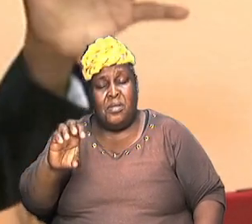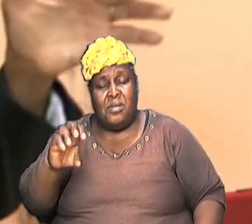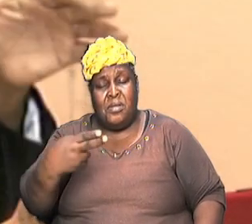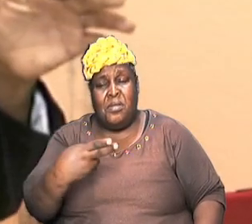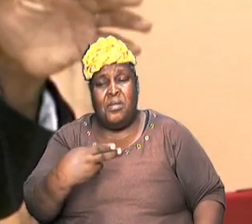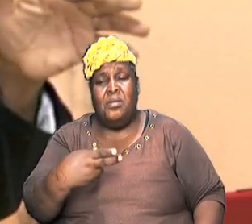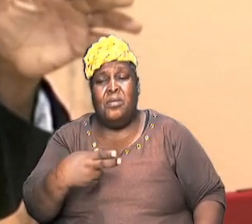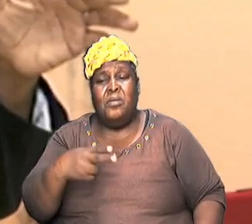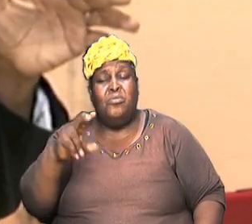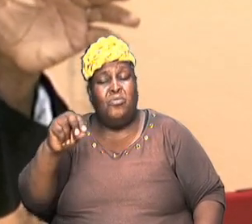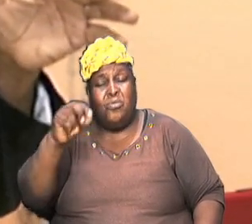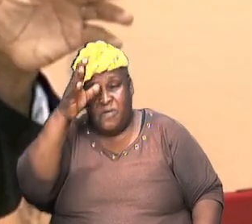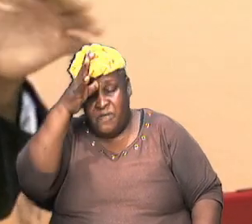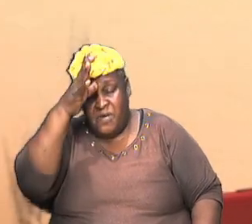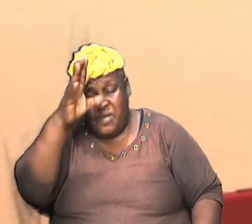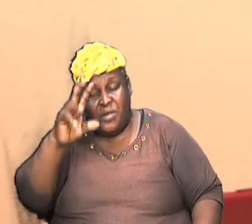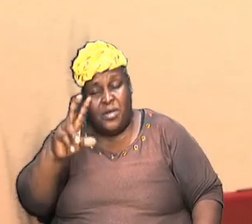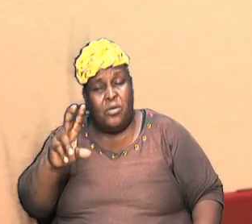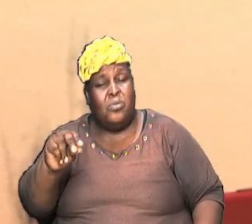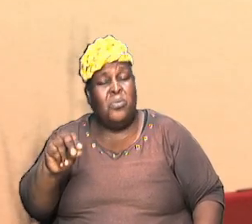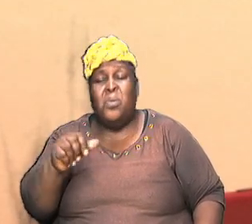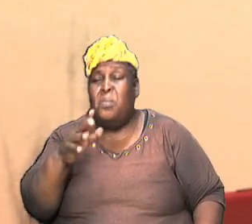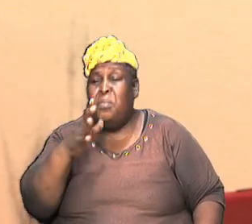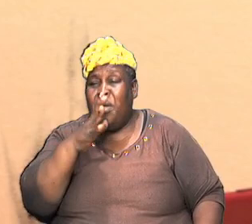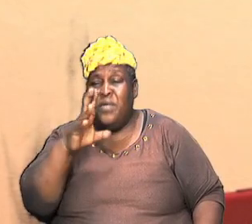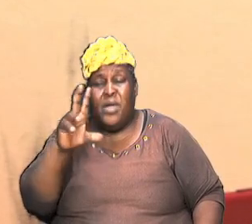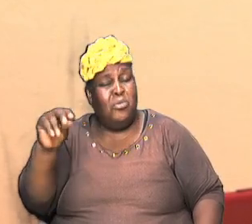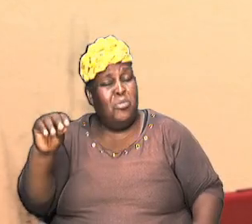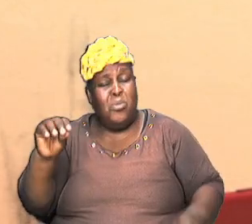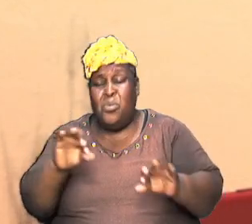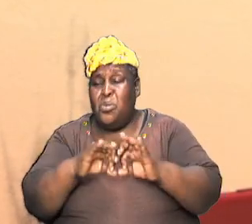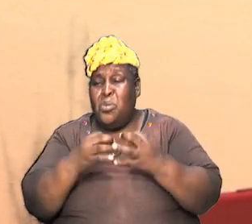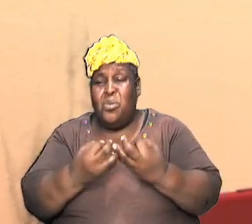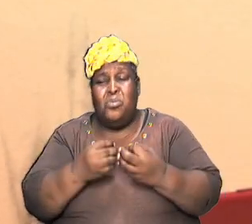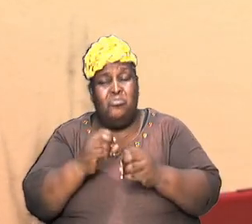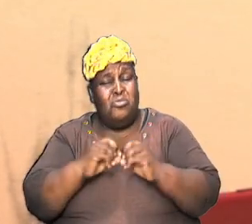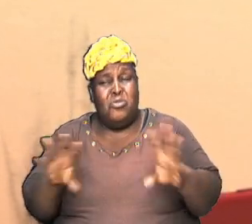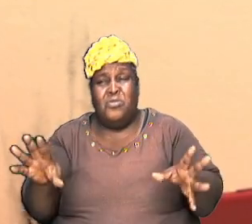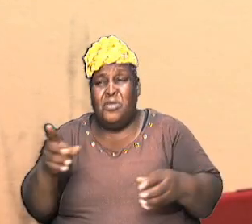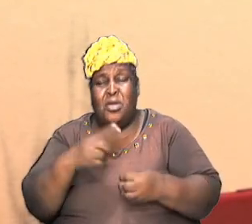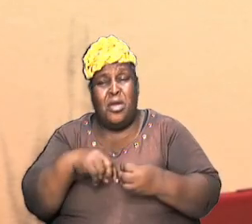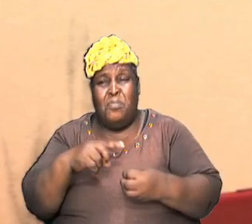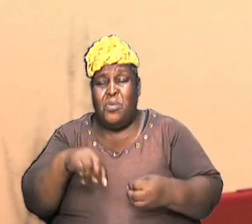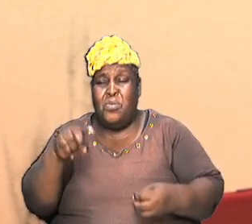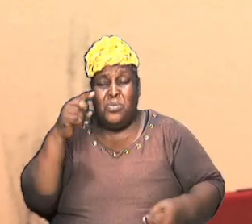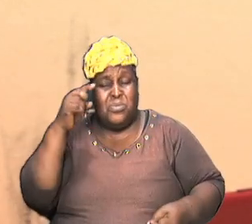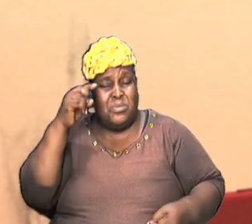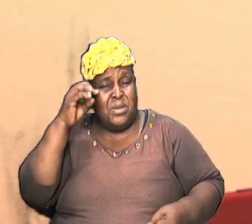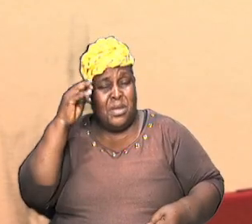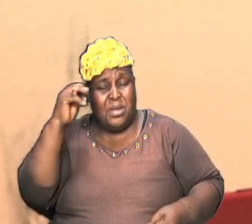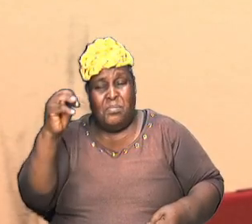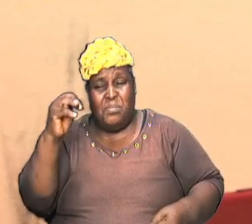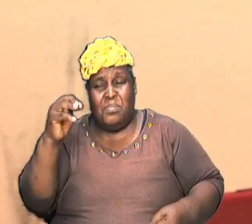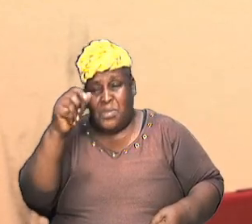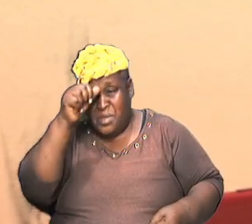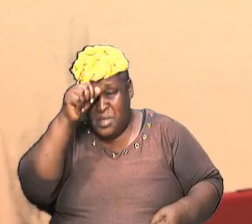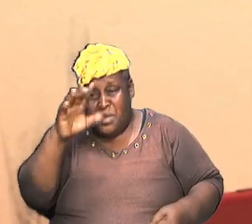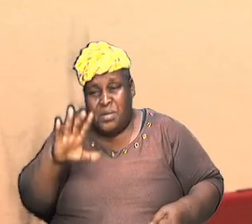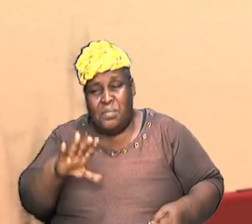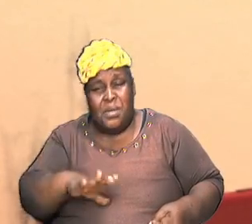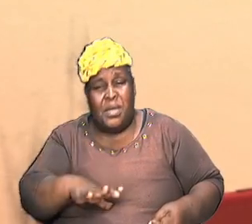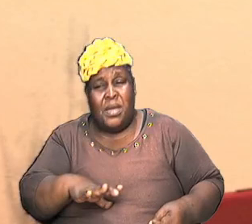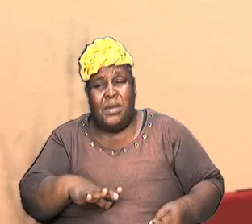nothing about him Abraham paid to him and he was able to tell Abraham exactly how you